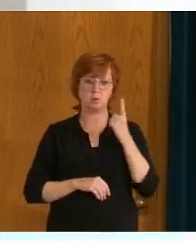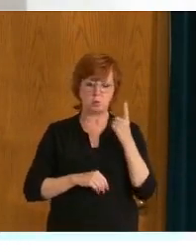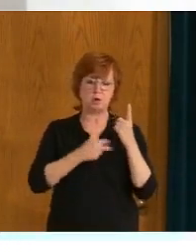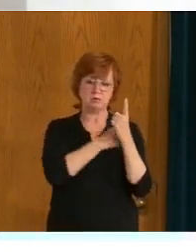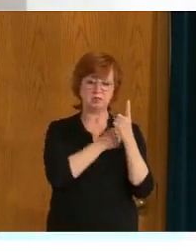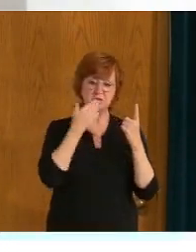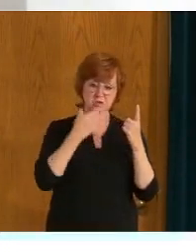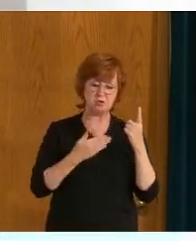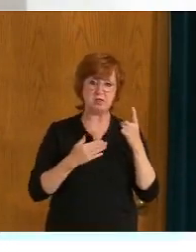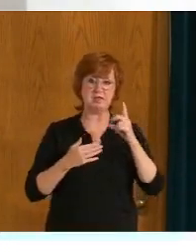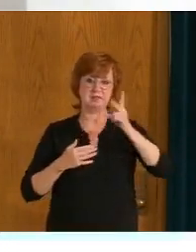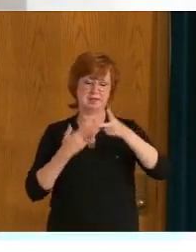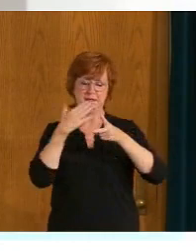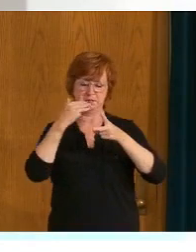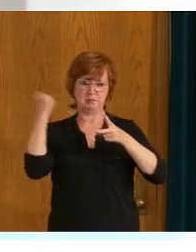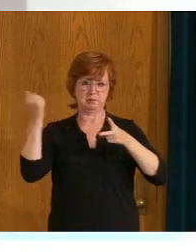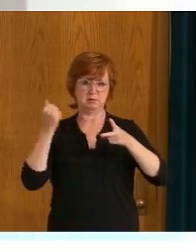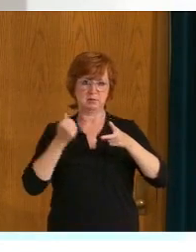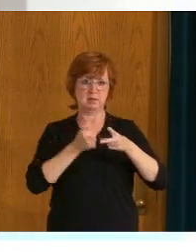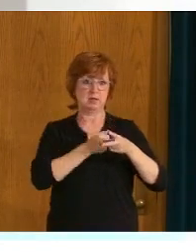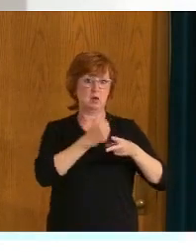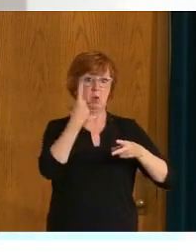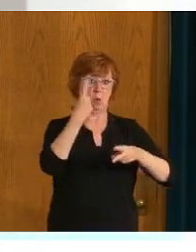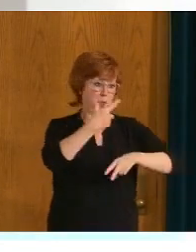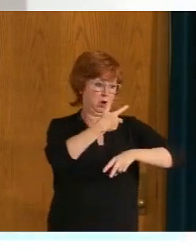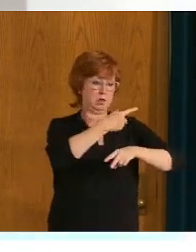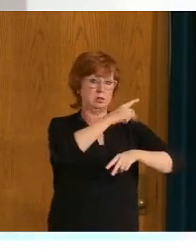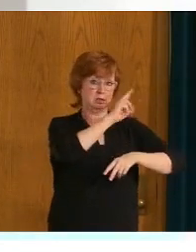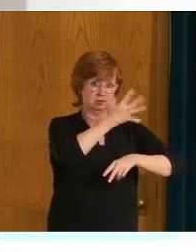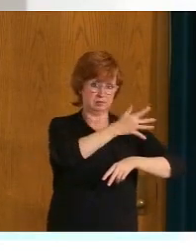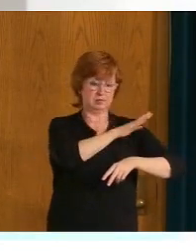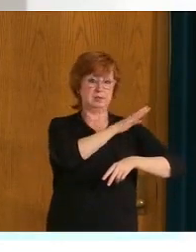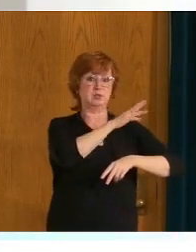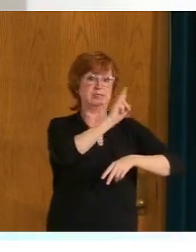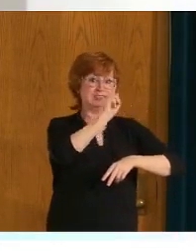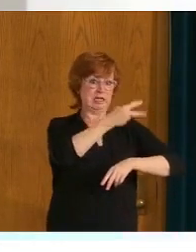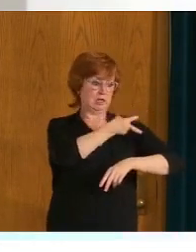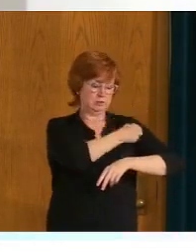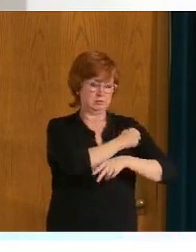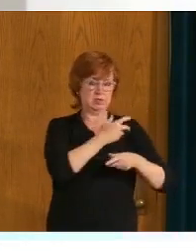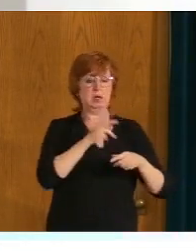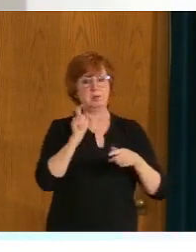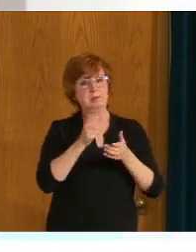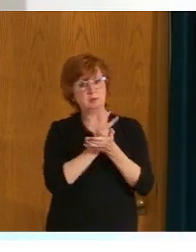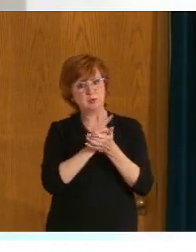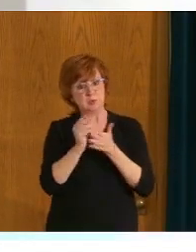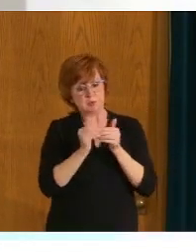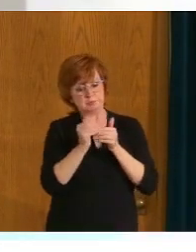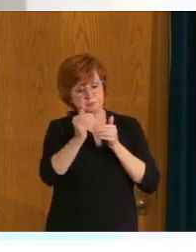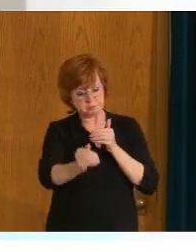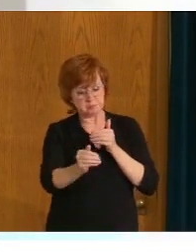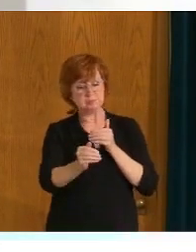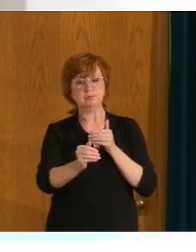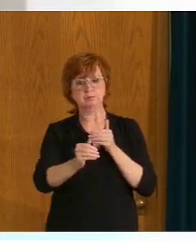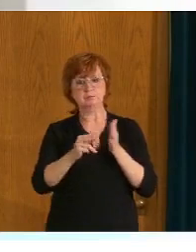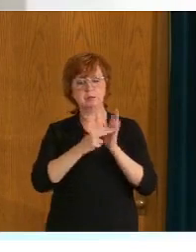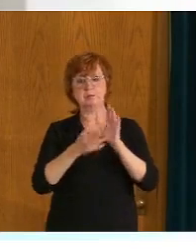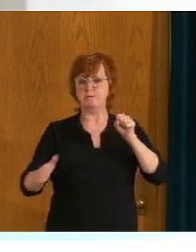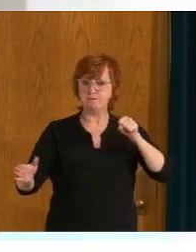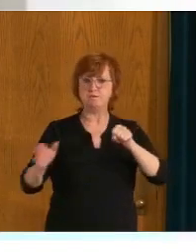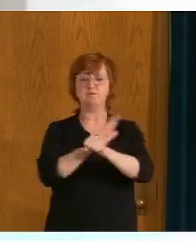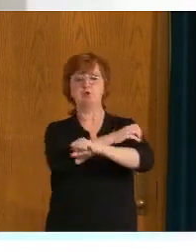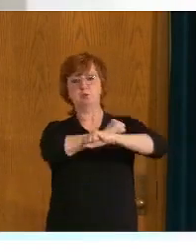and you're fully protected two weeks after your second dose. You know, survey after service shows that,